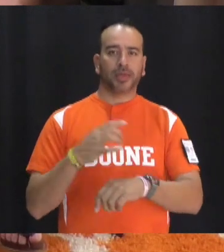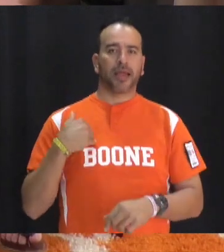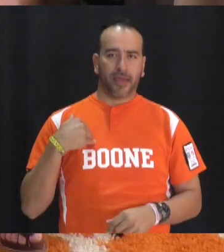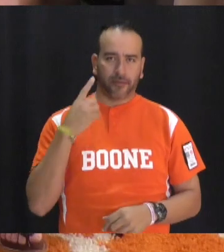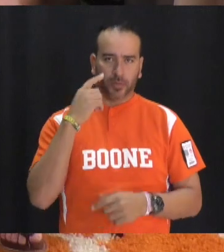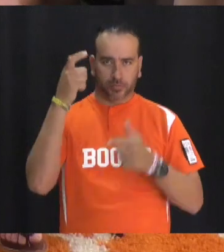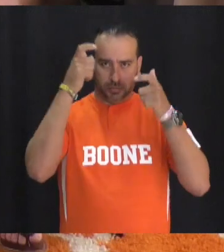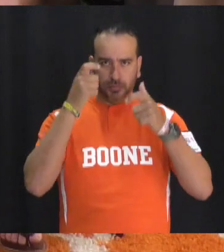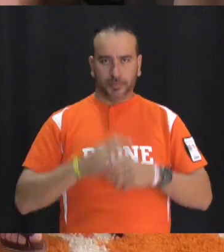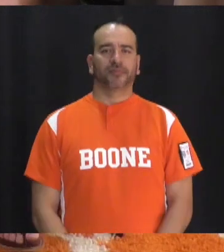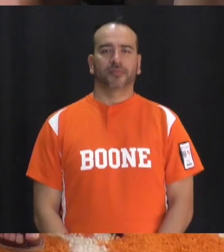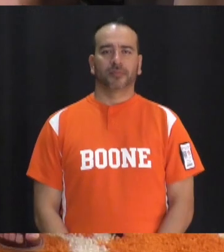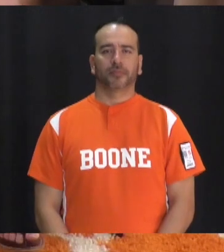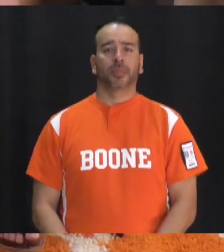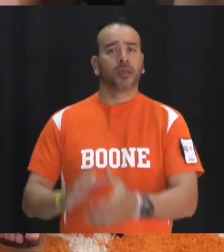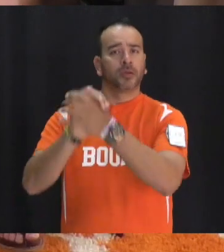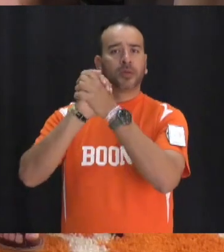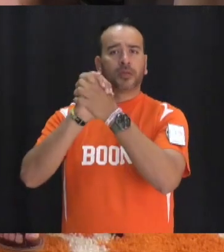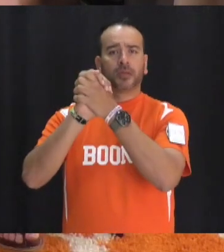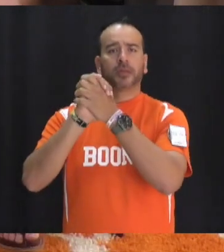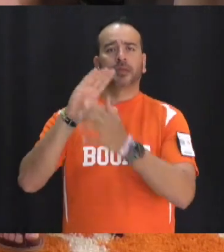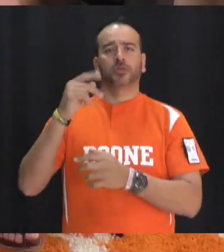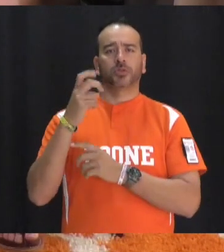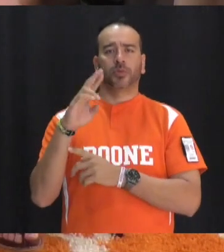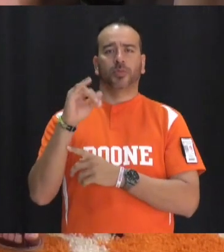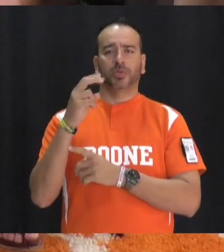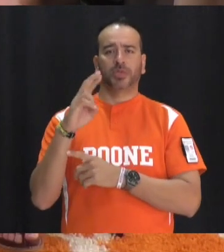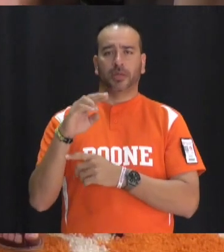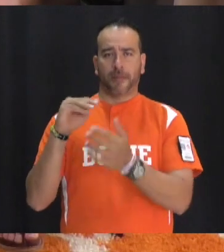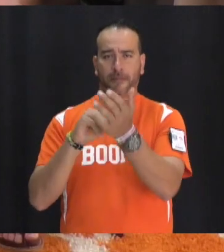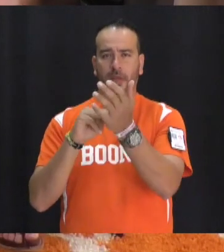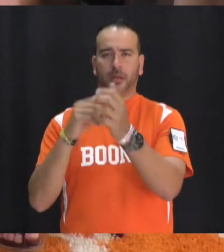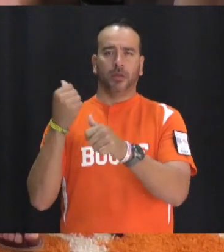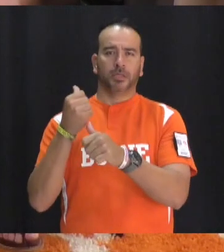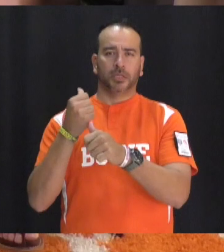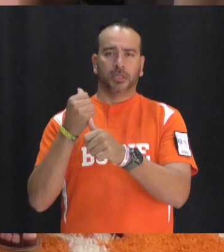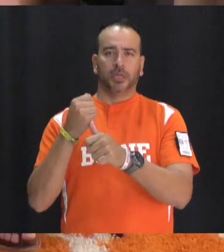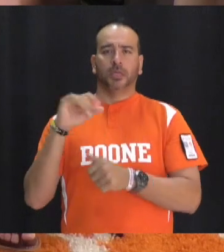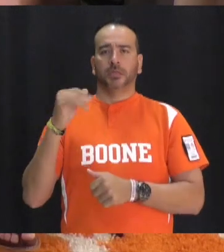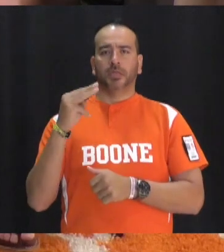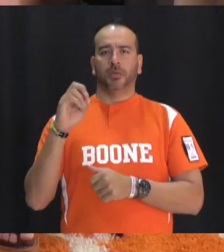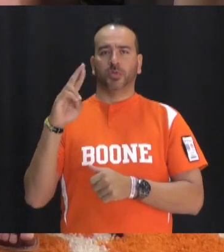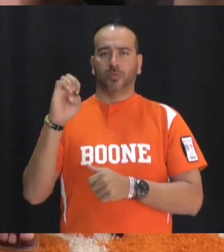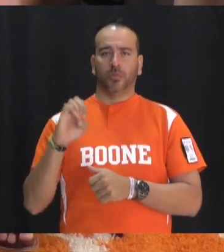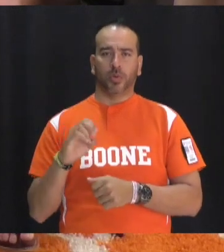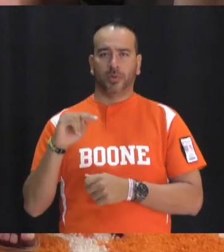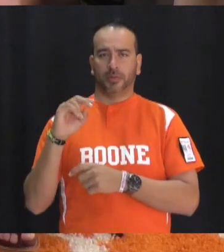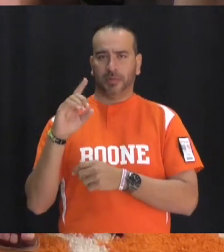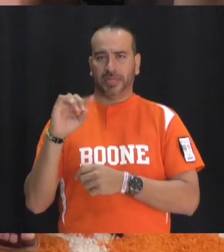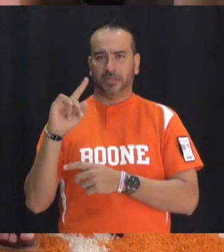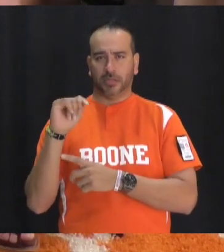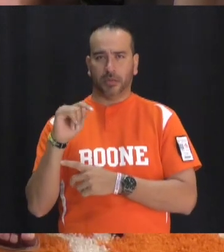congratulations to Christopher Janer in medical assisting and James Moore in enterprise desktop